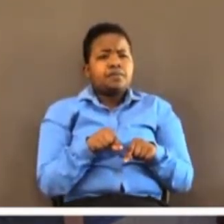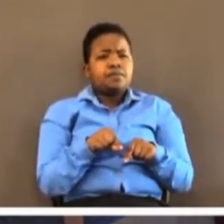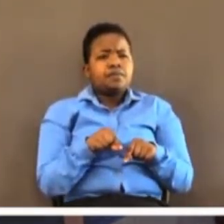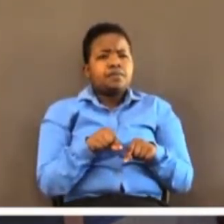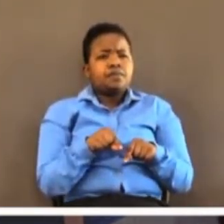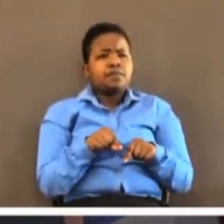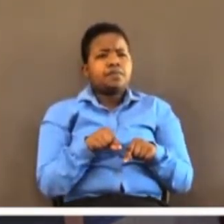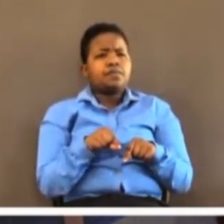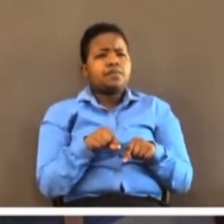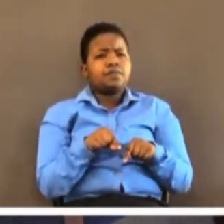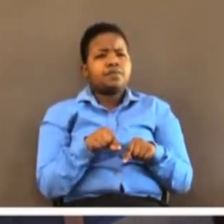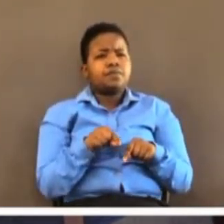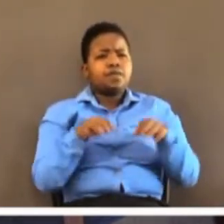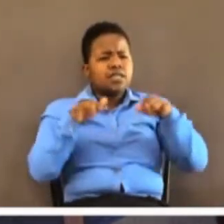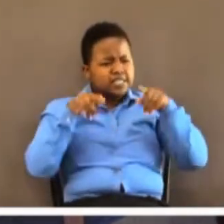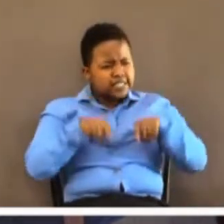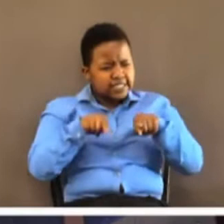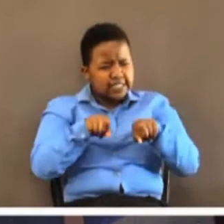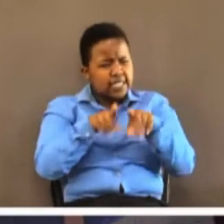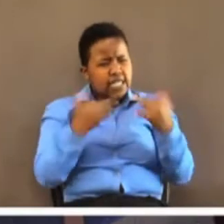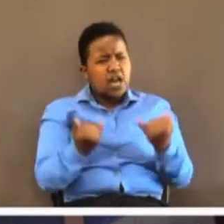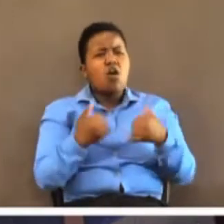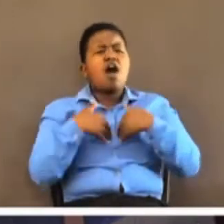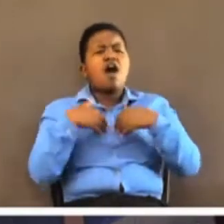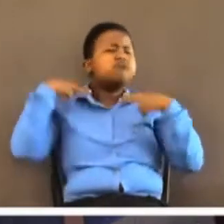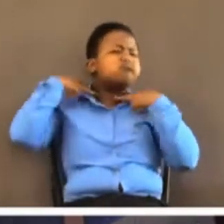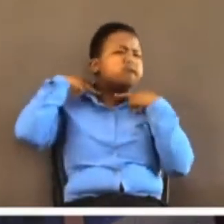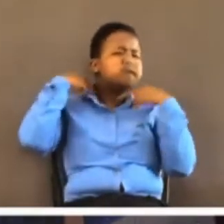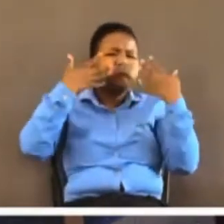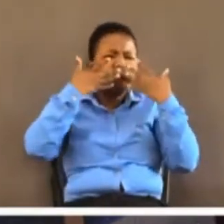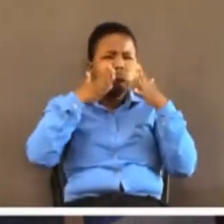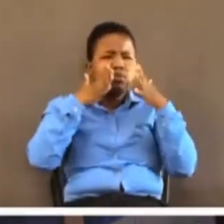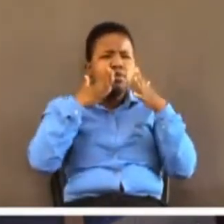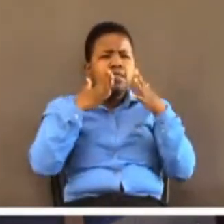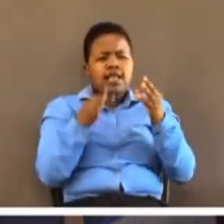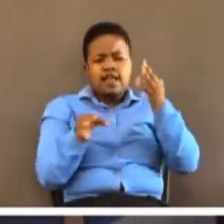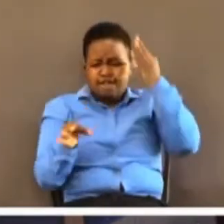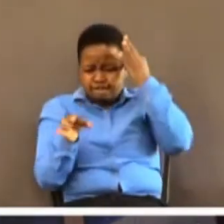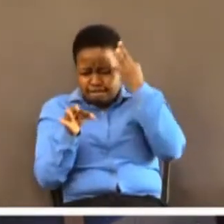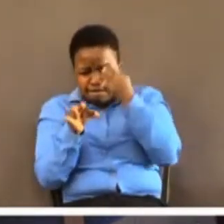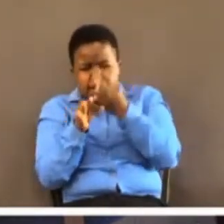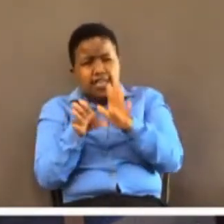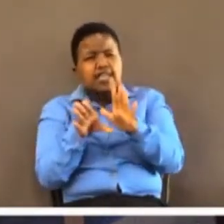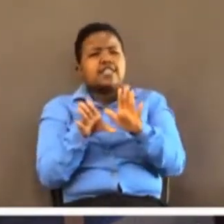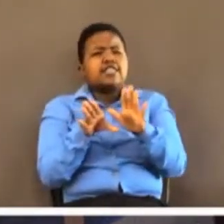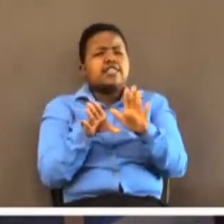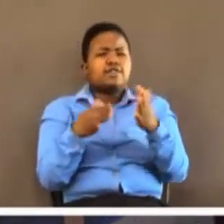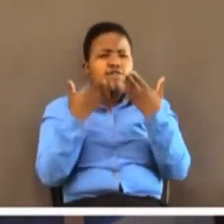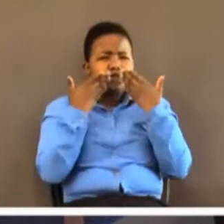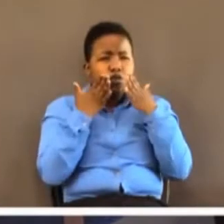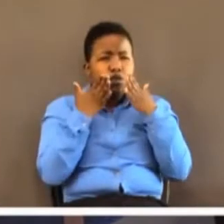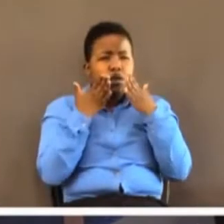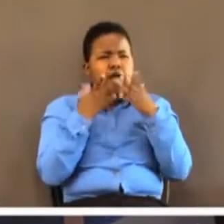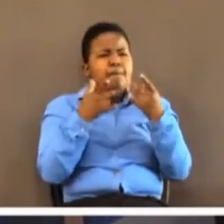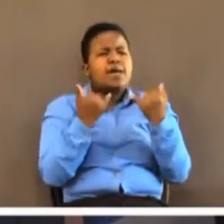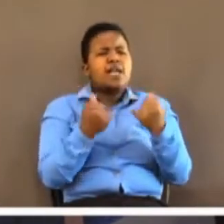them from their present situation. Their old faith, friends, was not sufficient enough